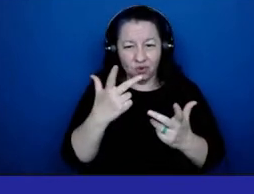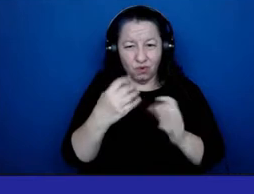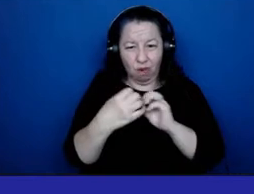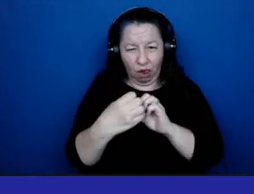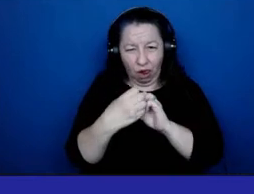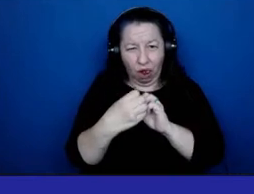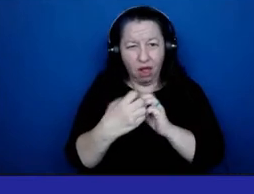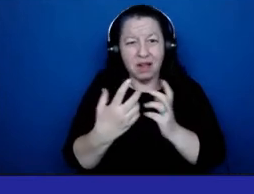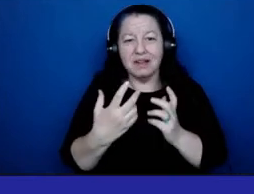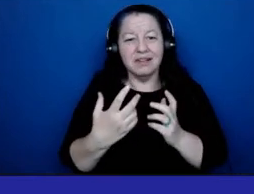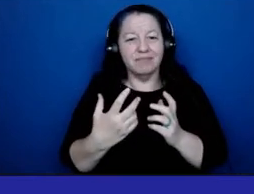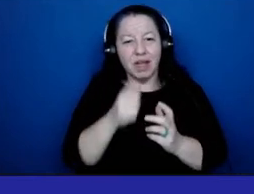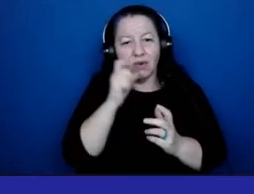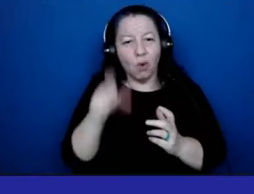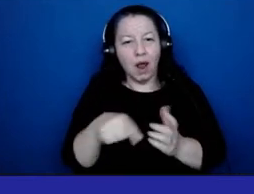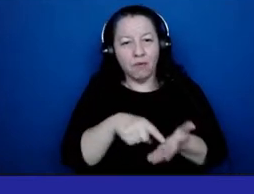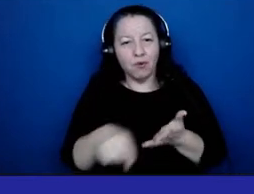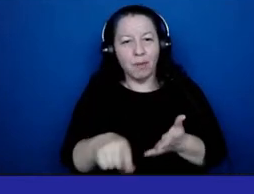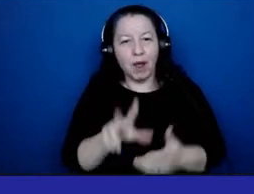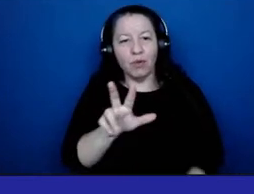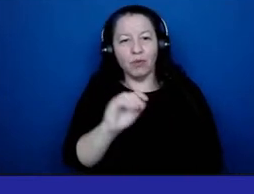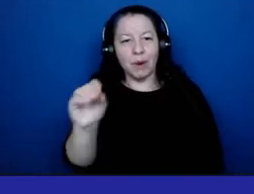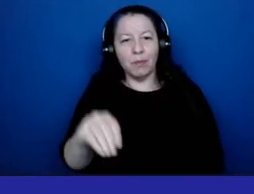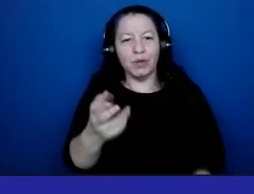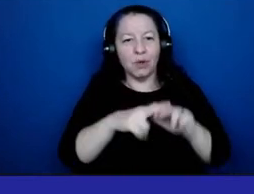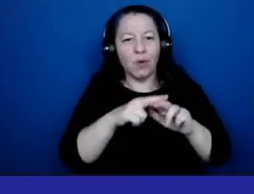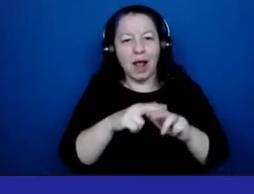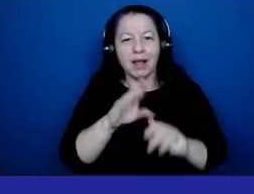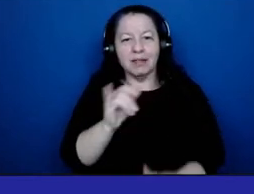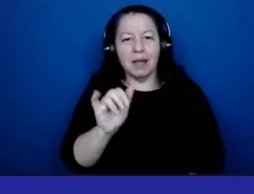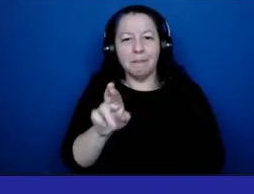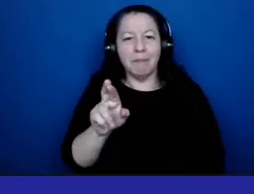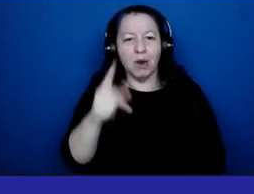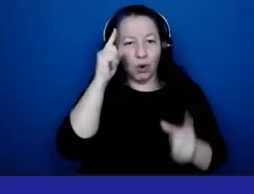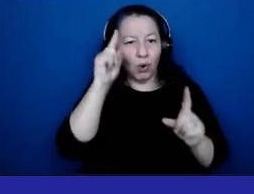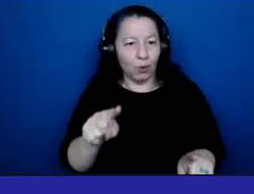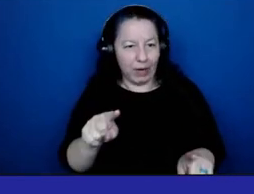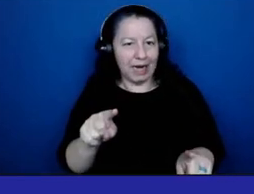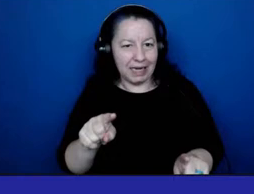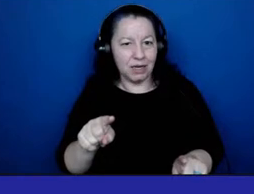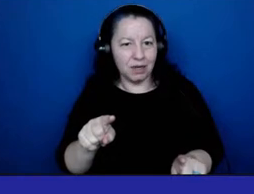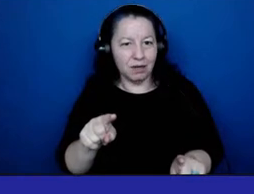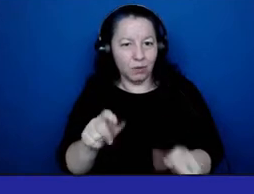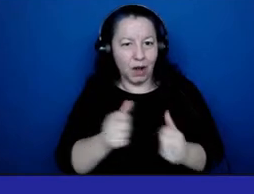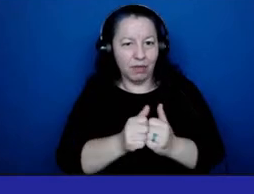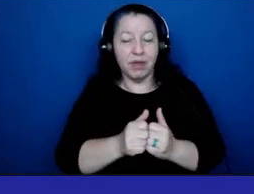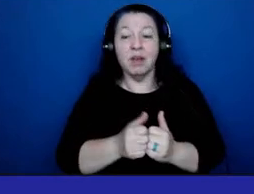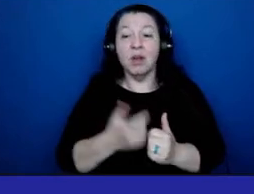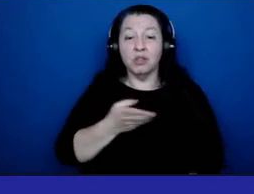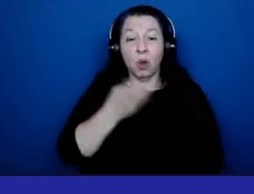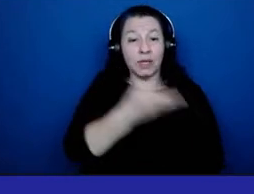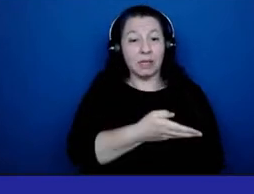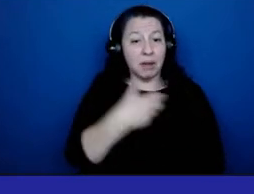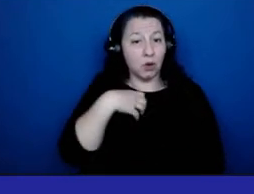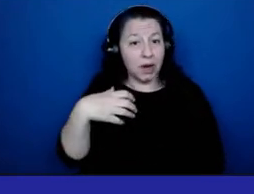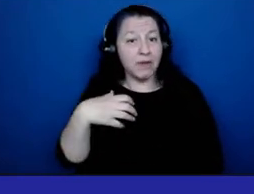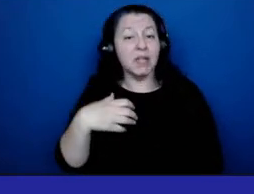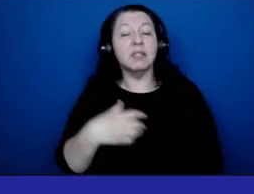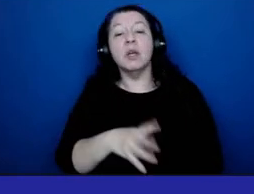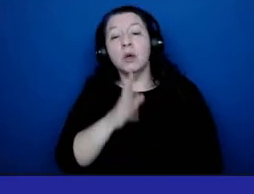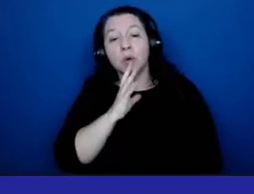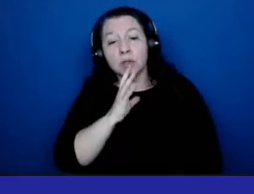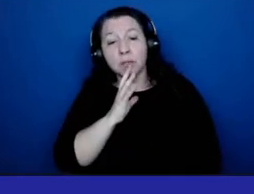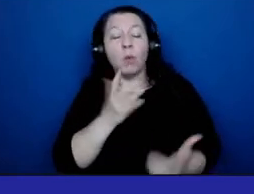paying the 3% raise that the mayor agreed upon. So we submitted this grievance. And we spoke, well, we